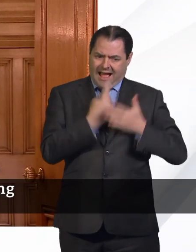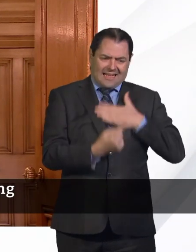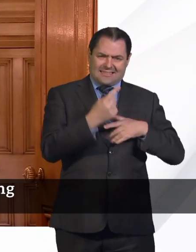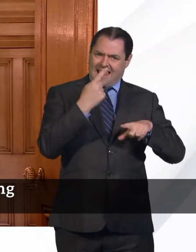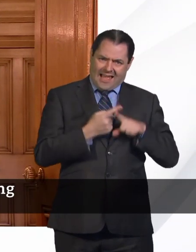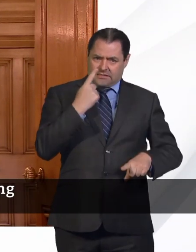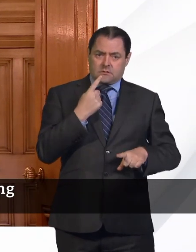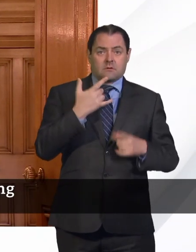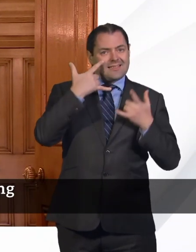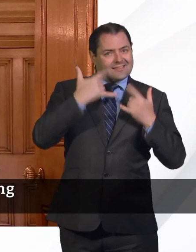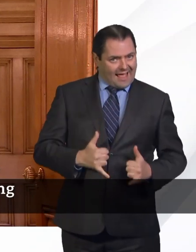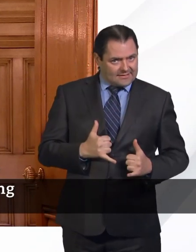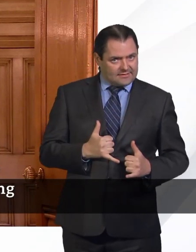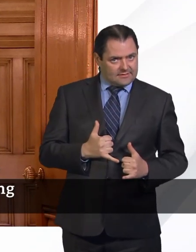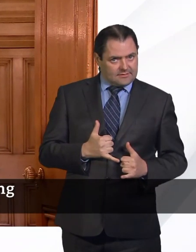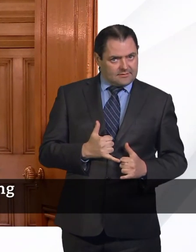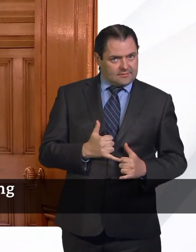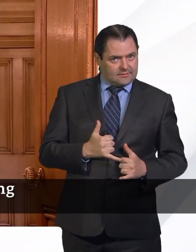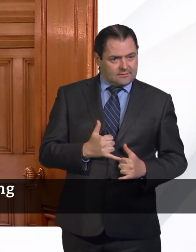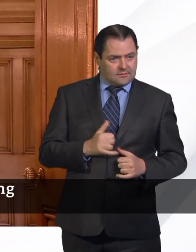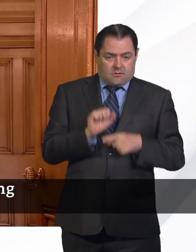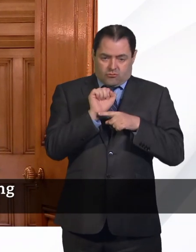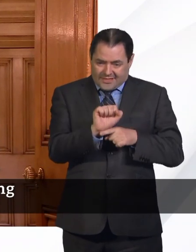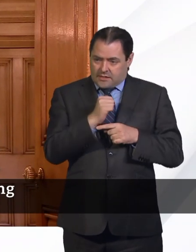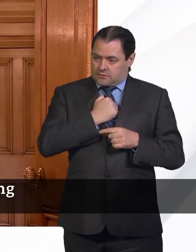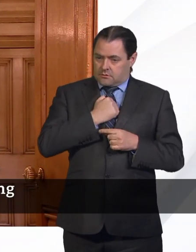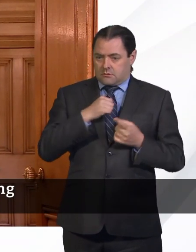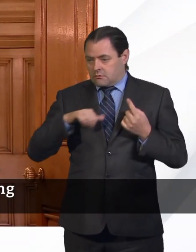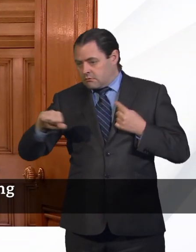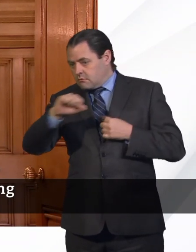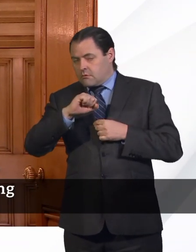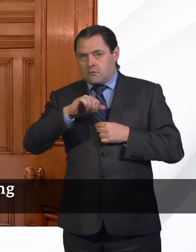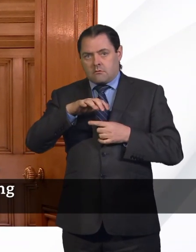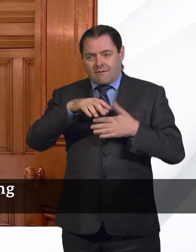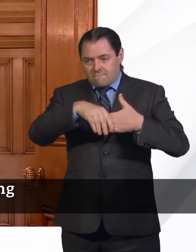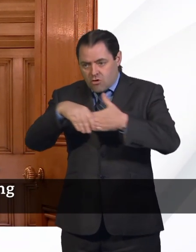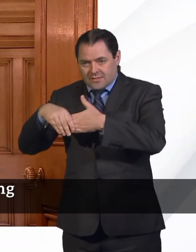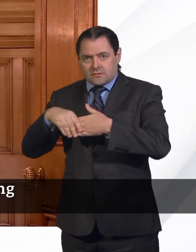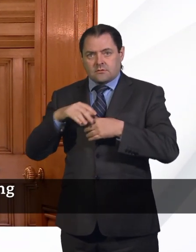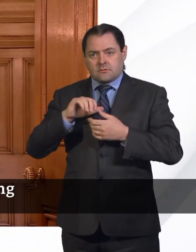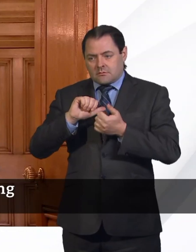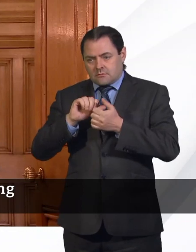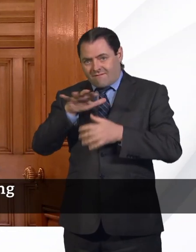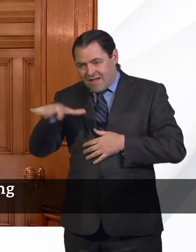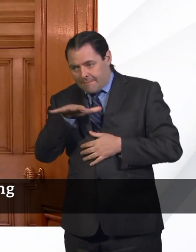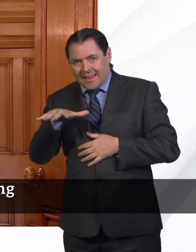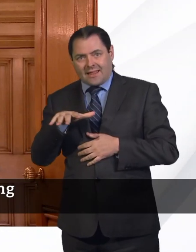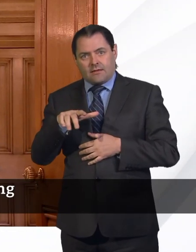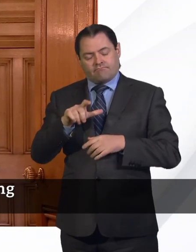and get tested to protect your friends and family. So let's keep going and we'll get through this.